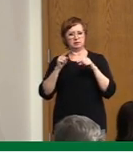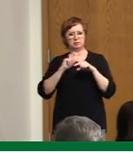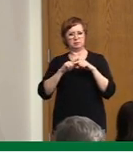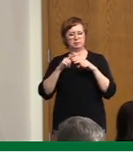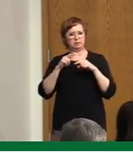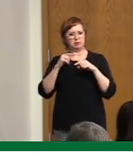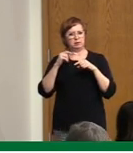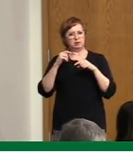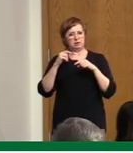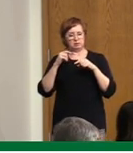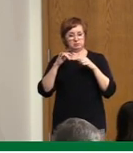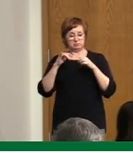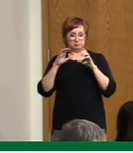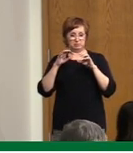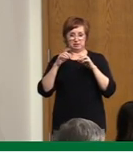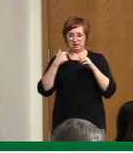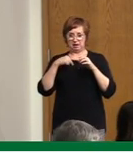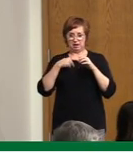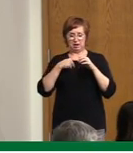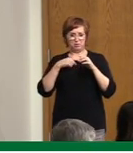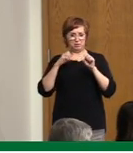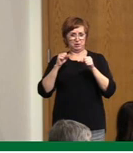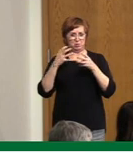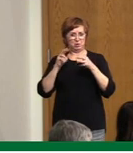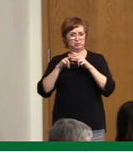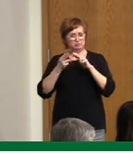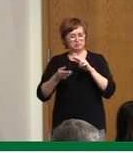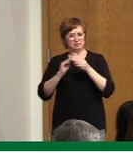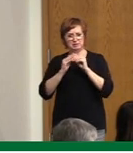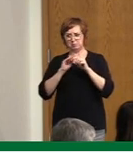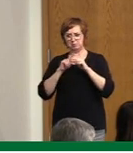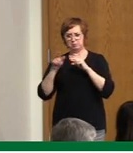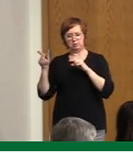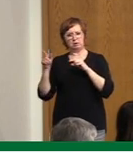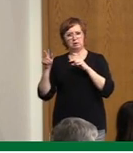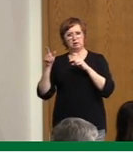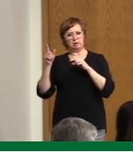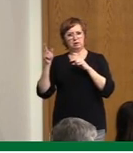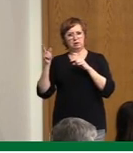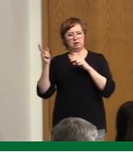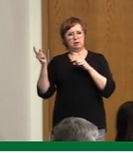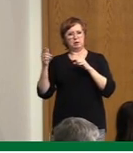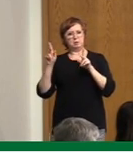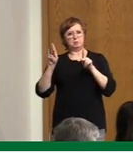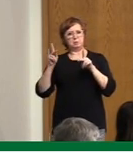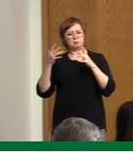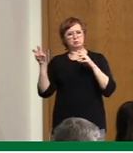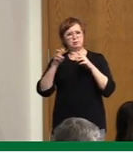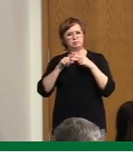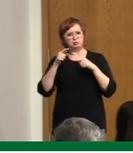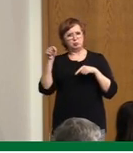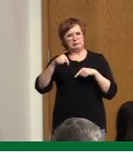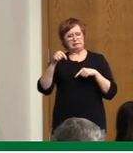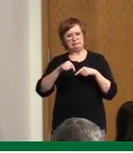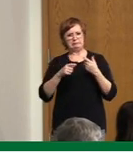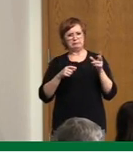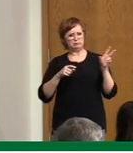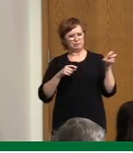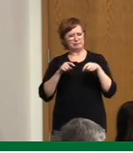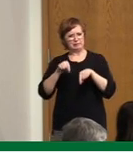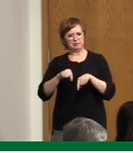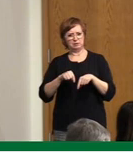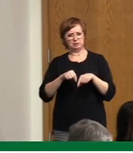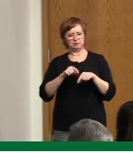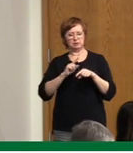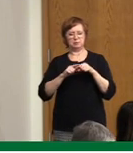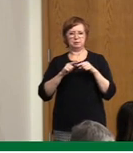holiday season coming and people planning to go back to Alberta or go to Saskatchewan, et cetera, for visits? I guess what I'm asking is the